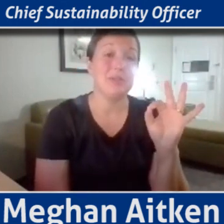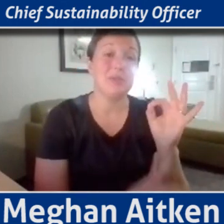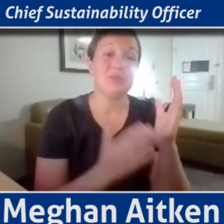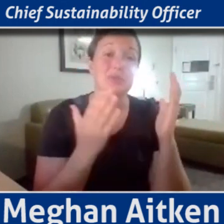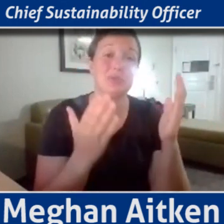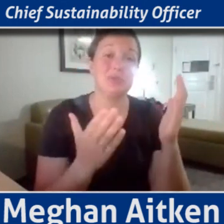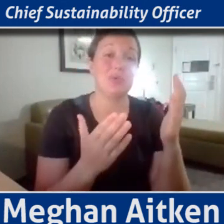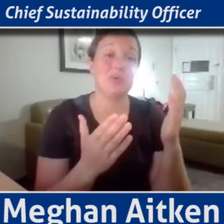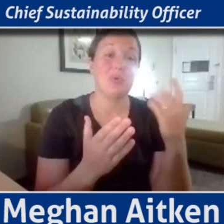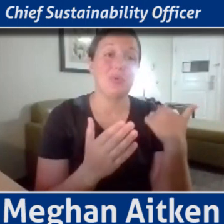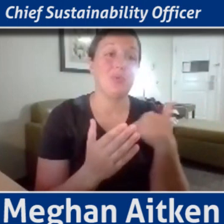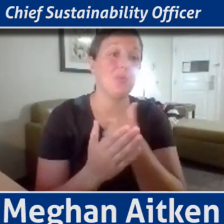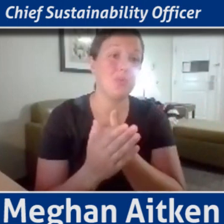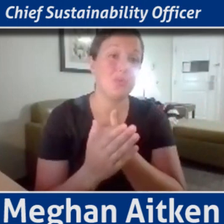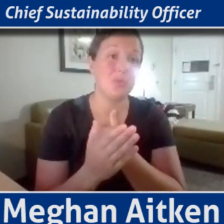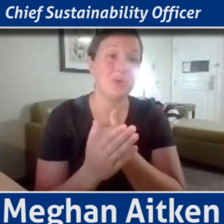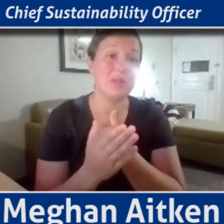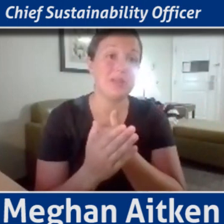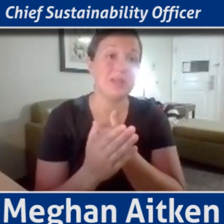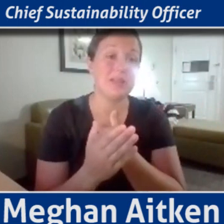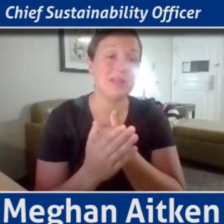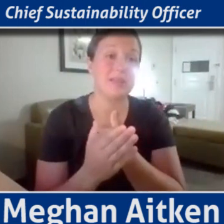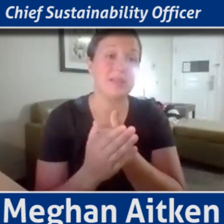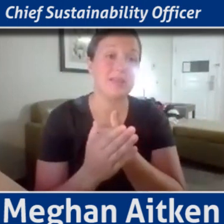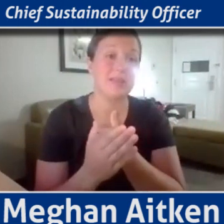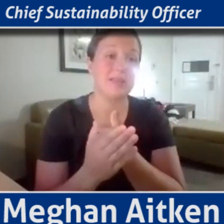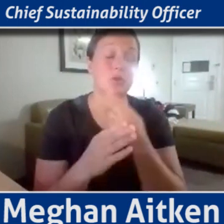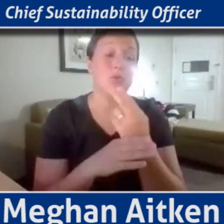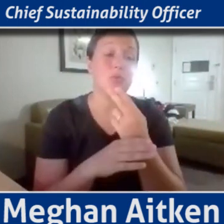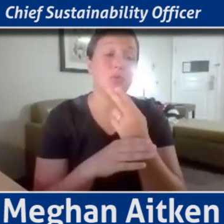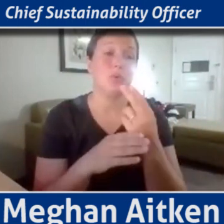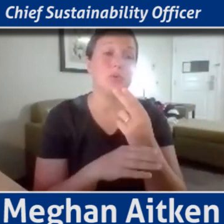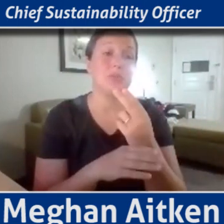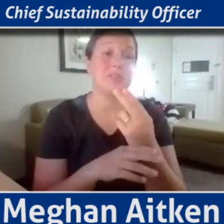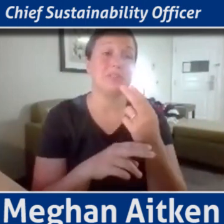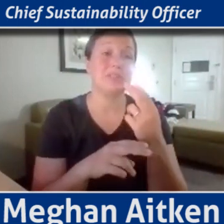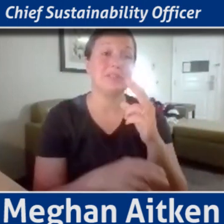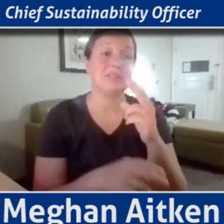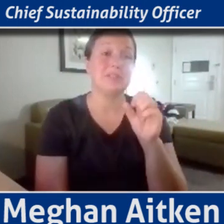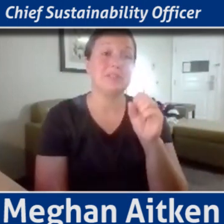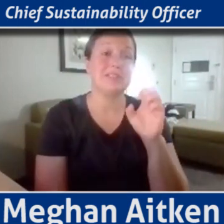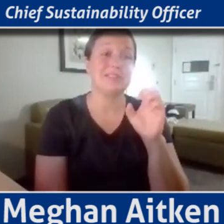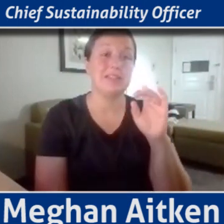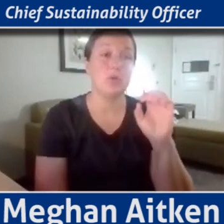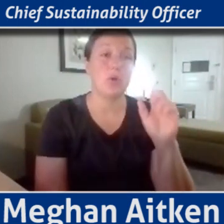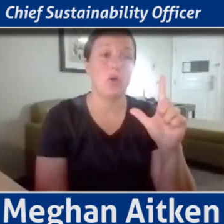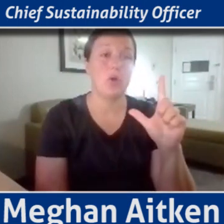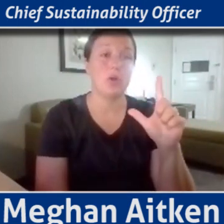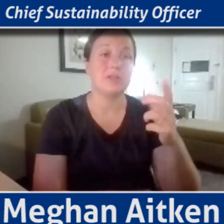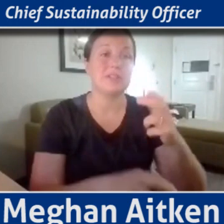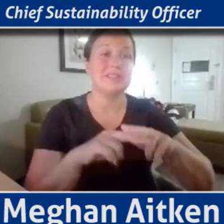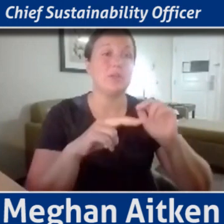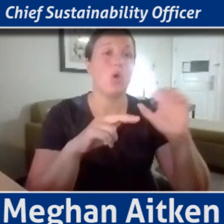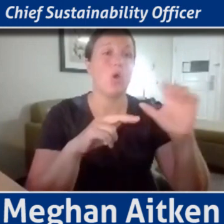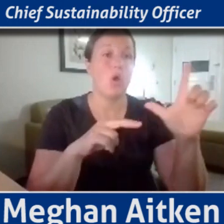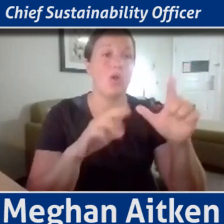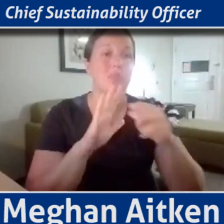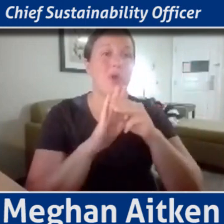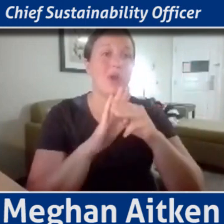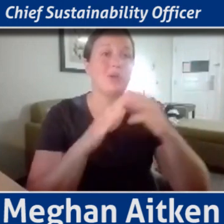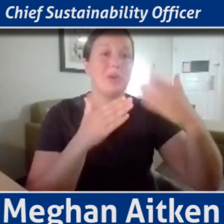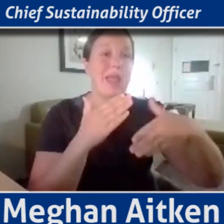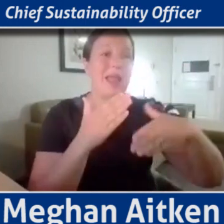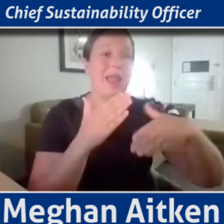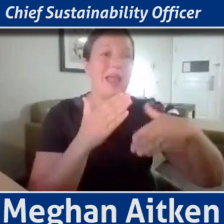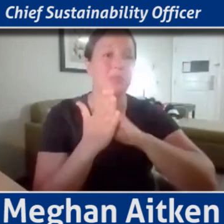based that off of, uh, the CEDAW model was the convention to end discrimination against women. And so they are already